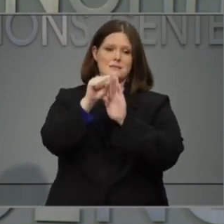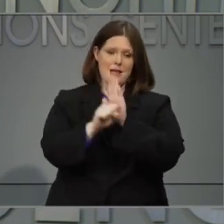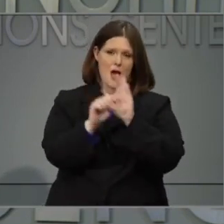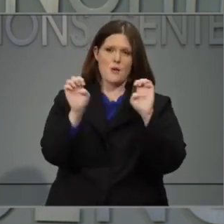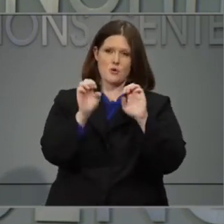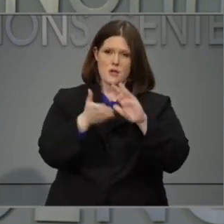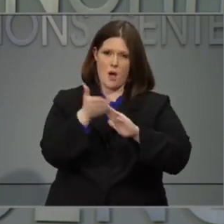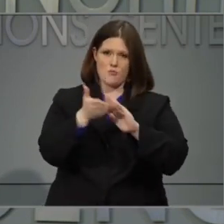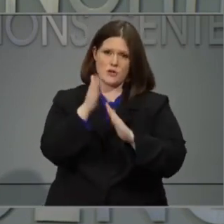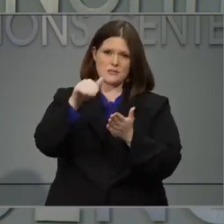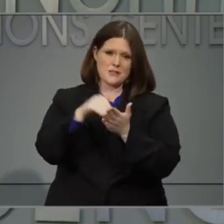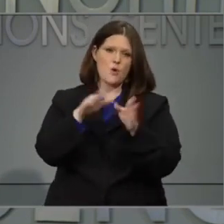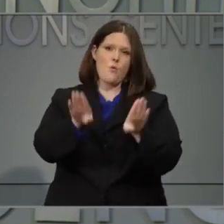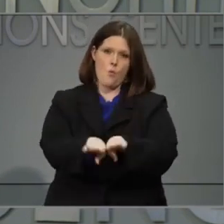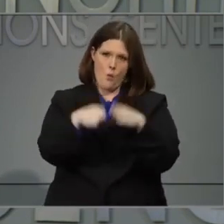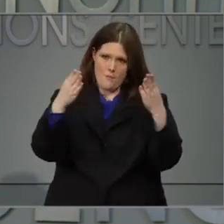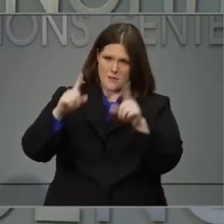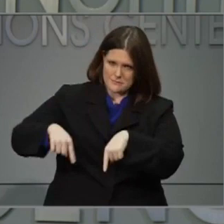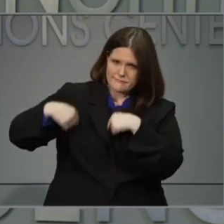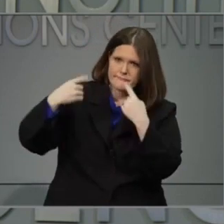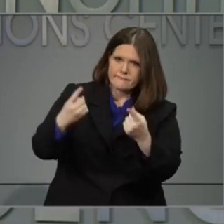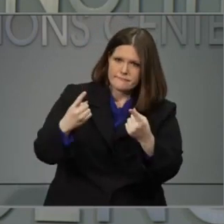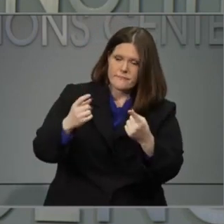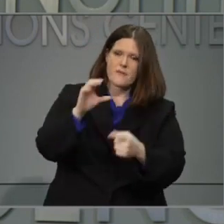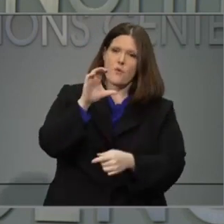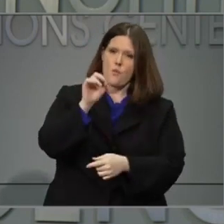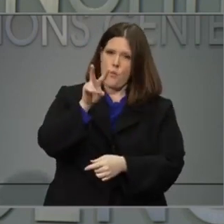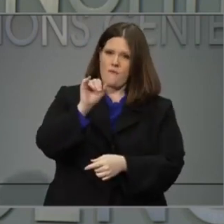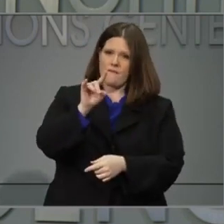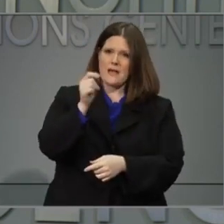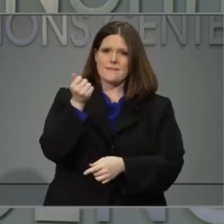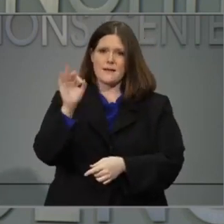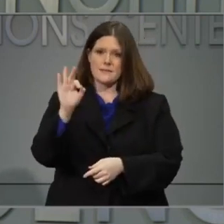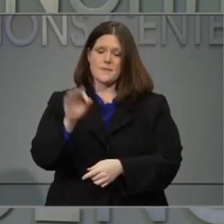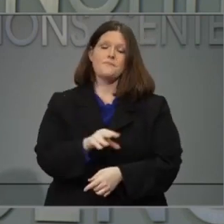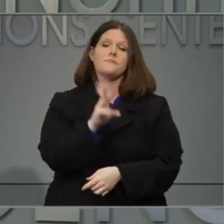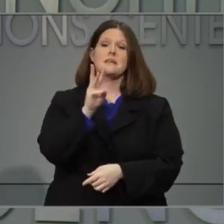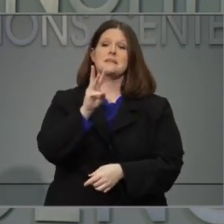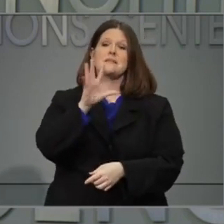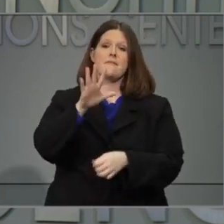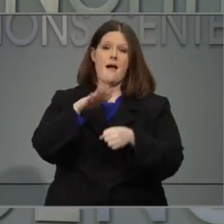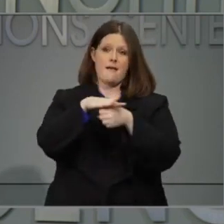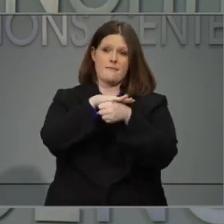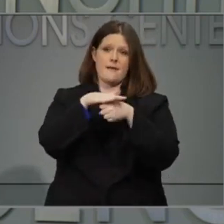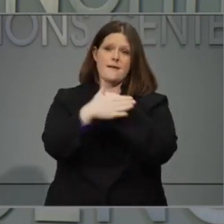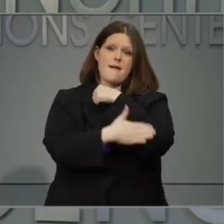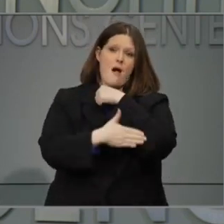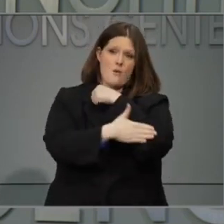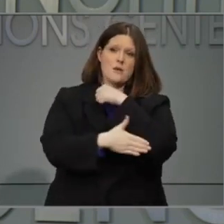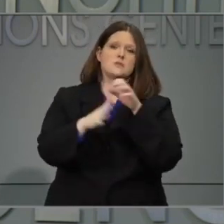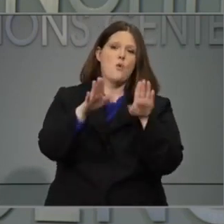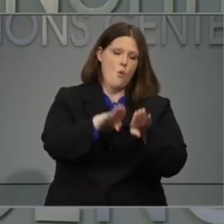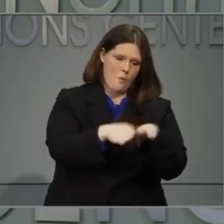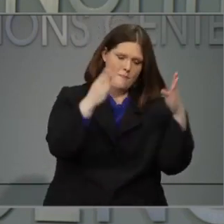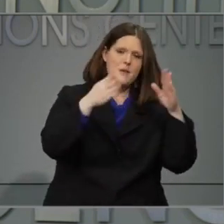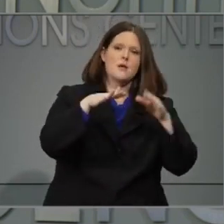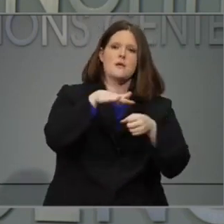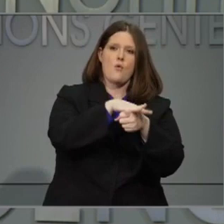COVID-19 response. Sixty-five counties have activated their local emergency operations centers.